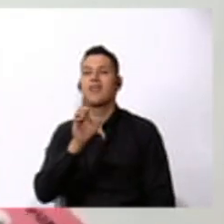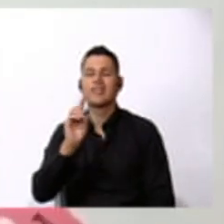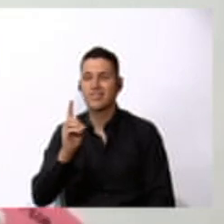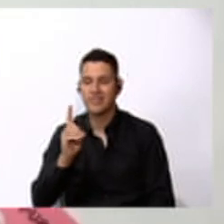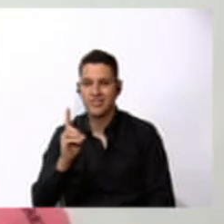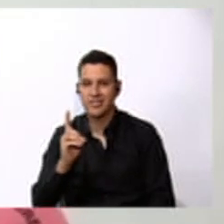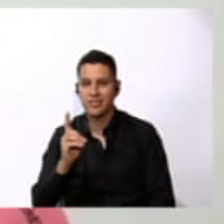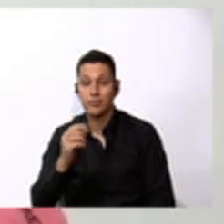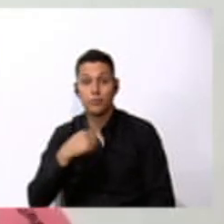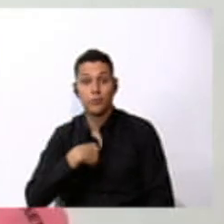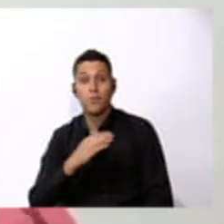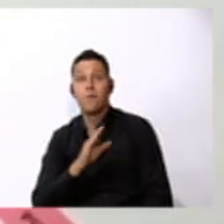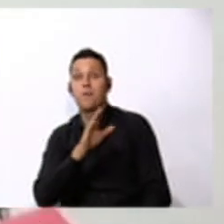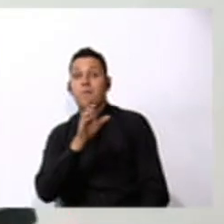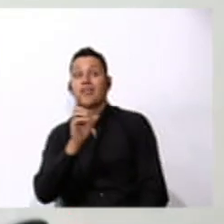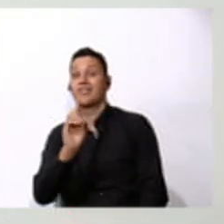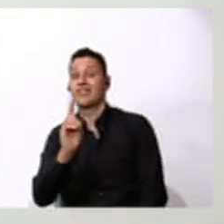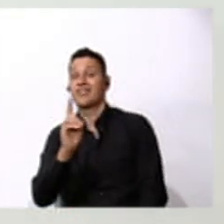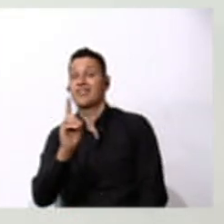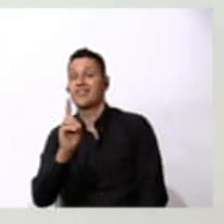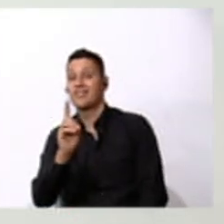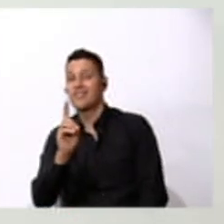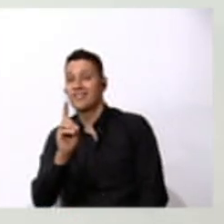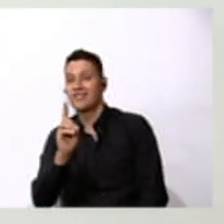am going to the...